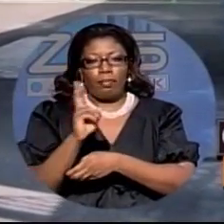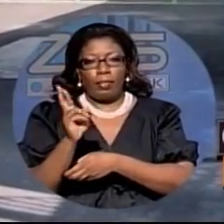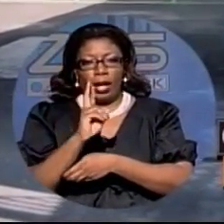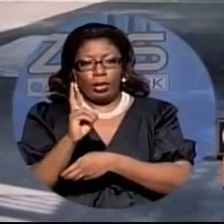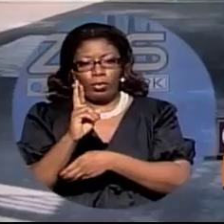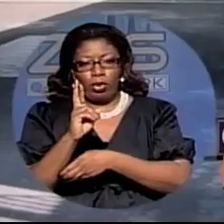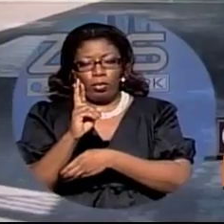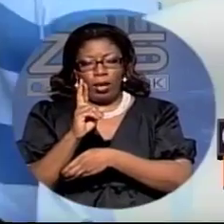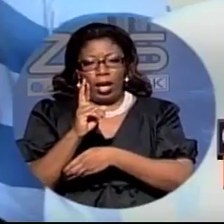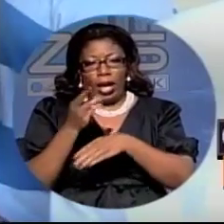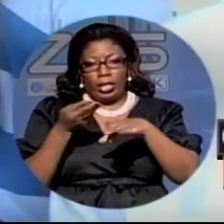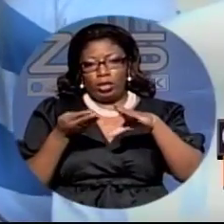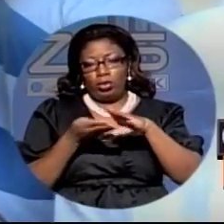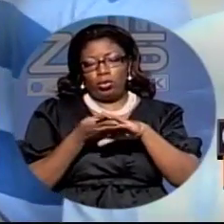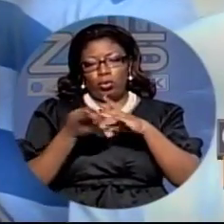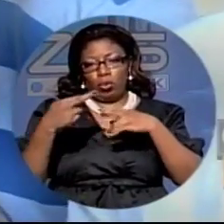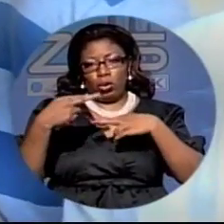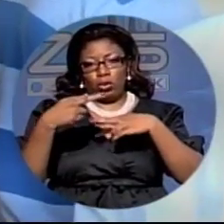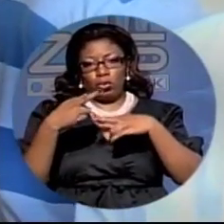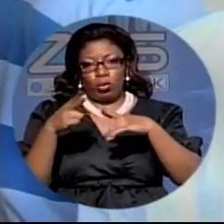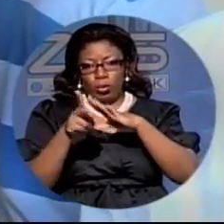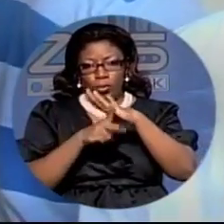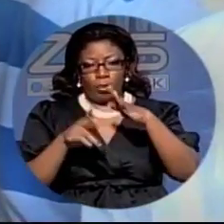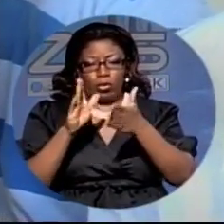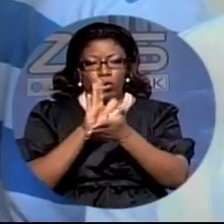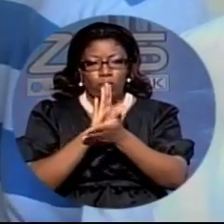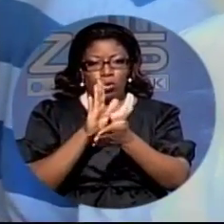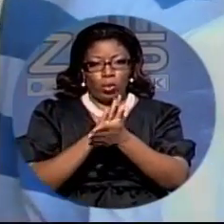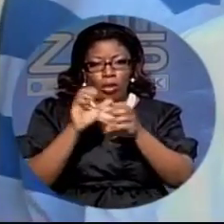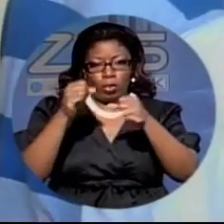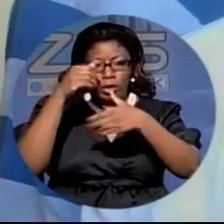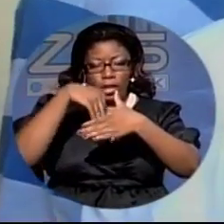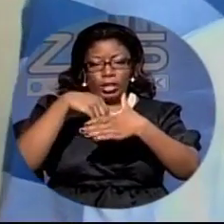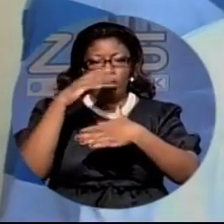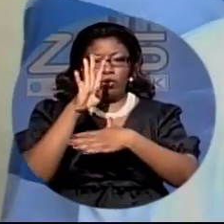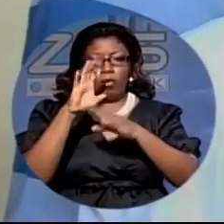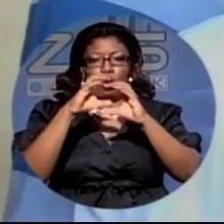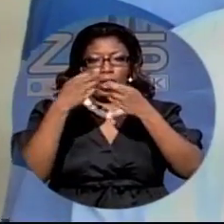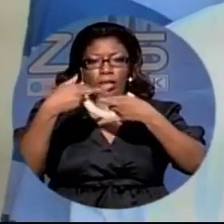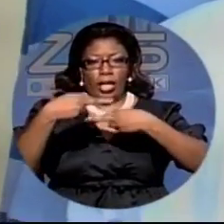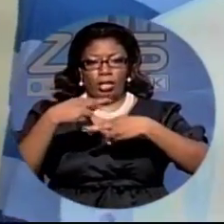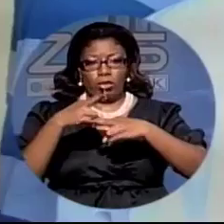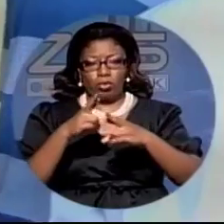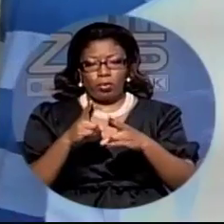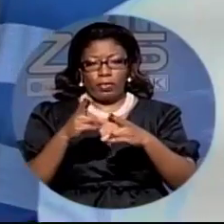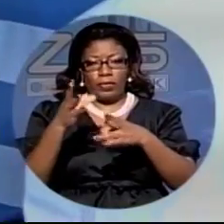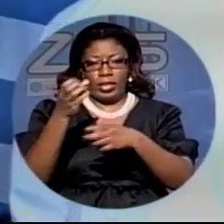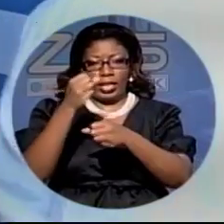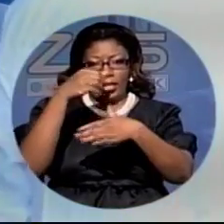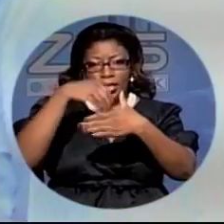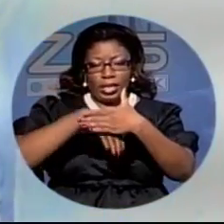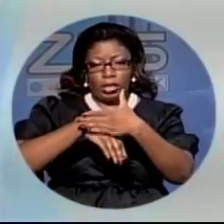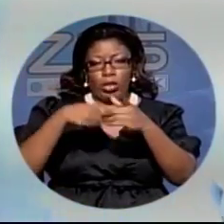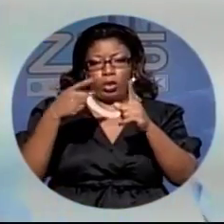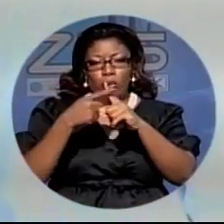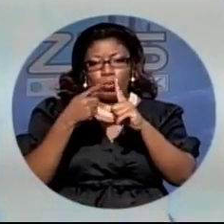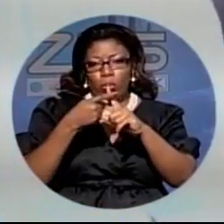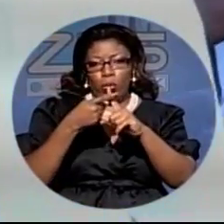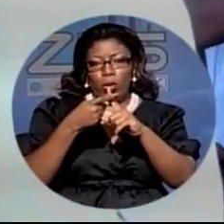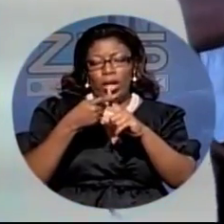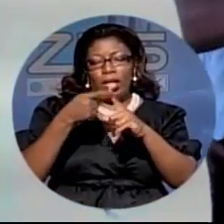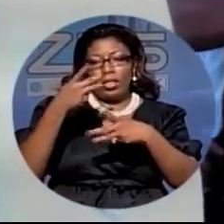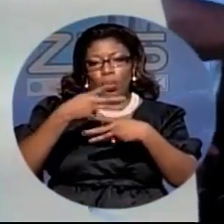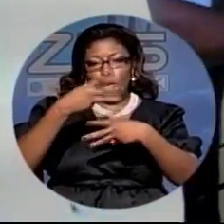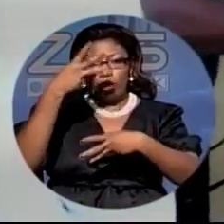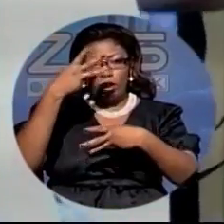at the western end of claridge primary school the culprits also broke into four classrooms after gaining access through windows now the school has